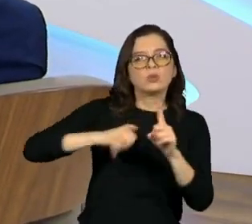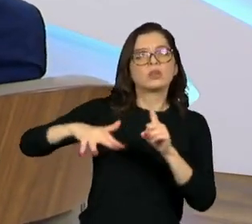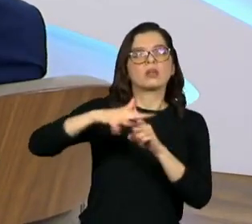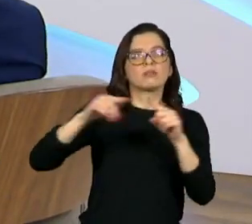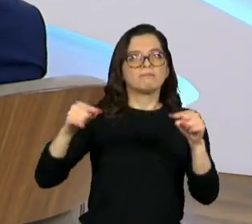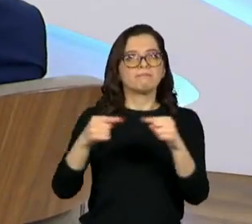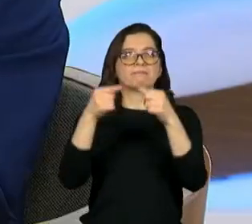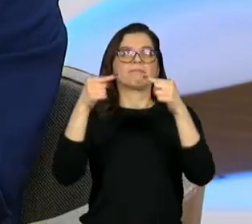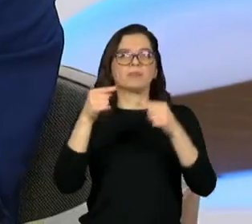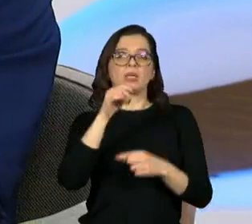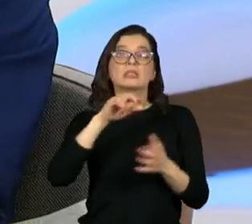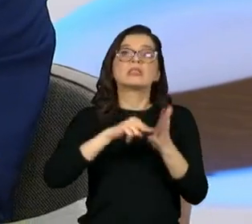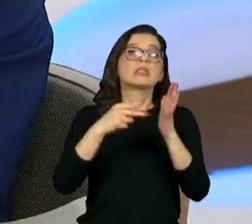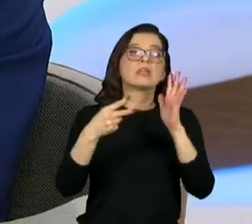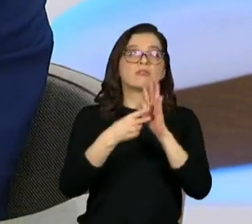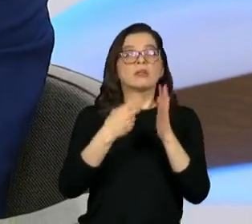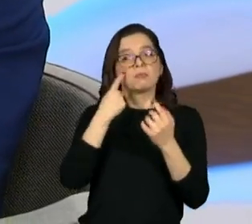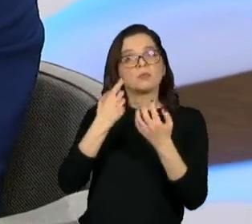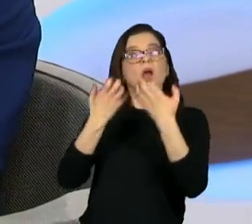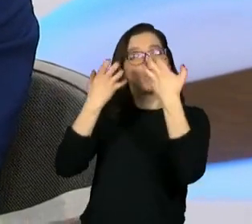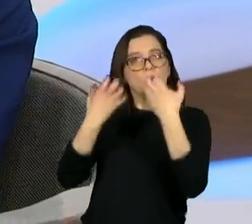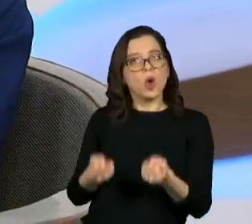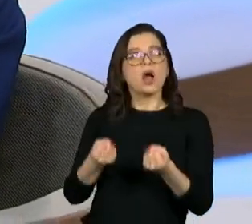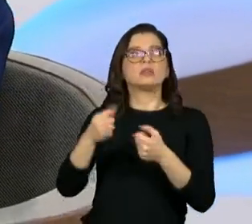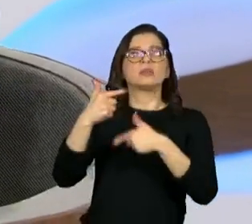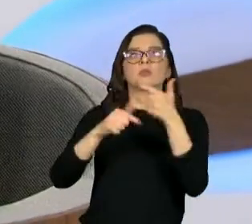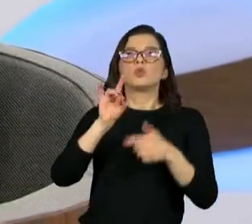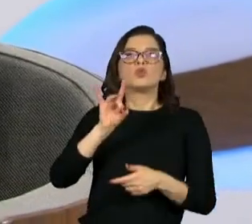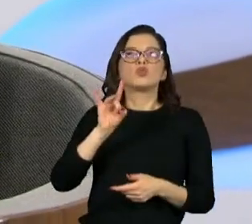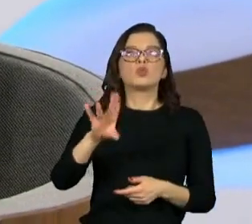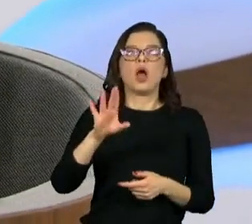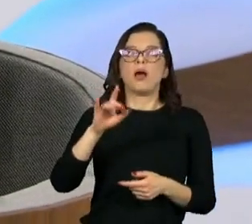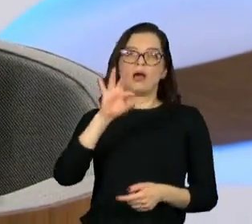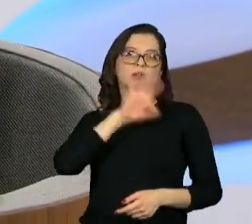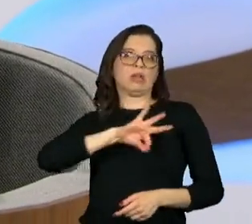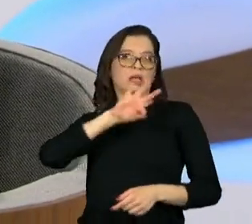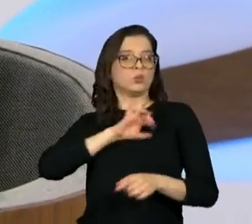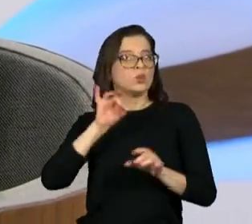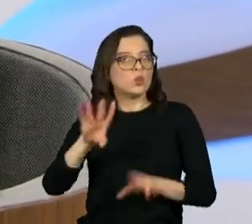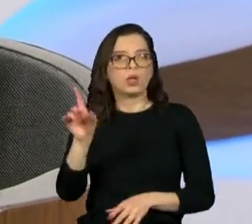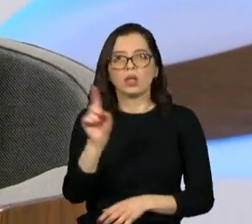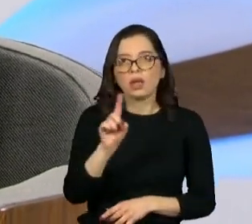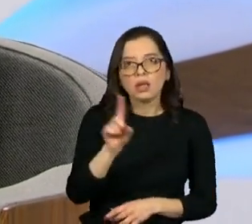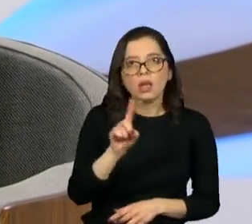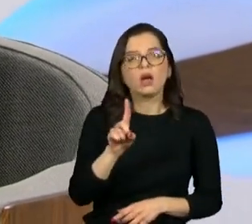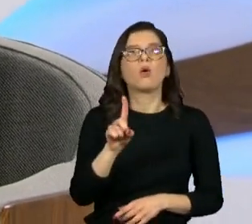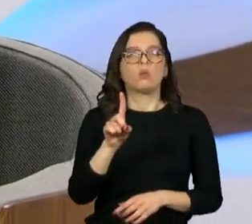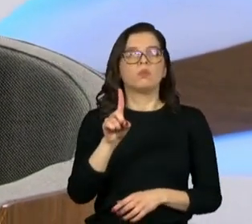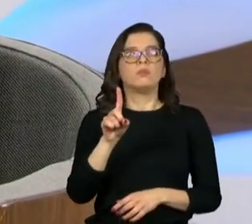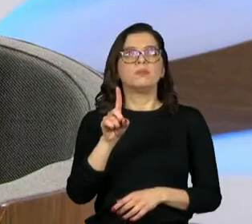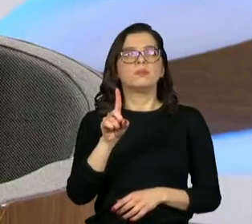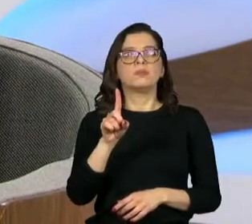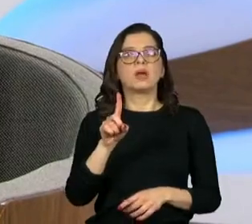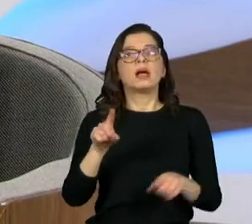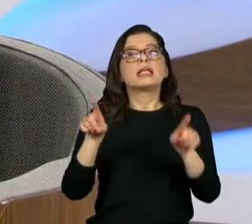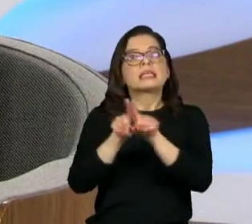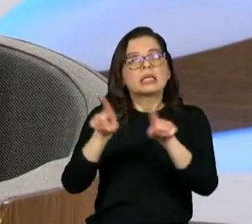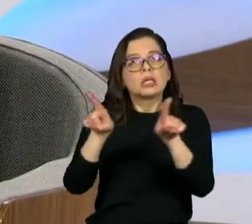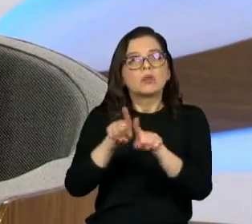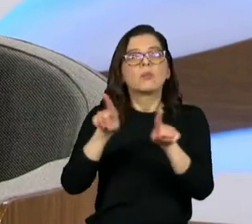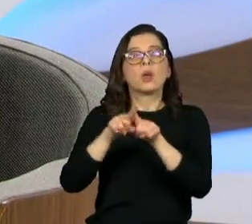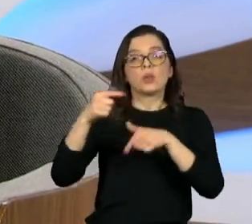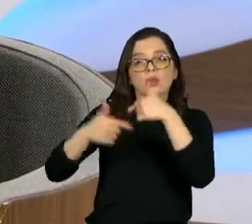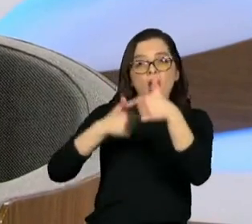part of it means recognizing that work is not only about making a living. It's